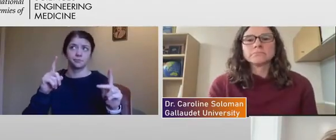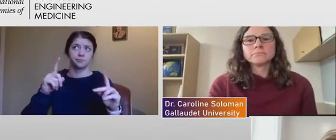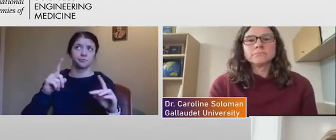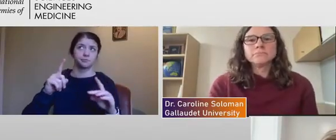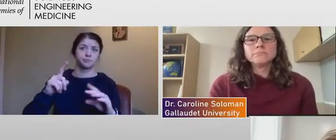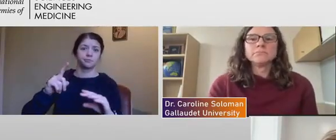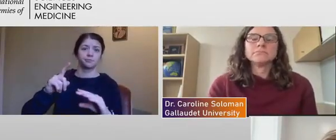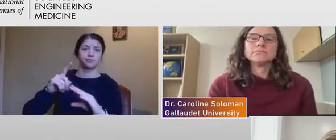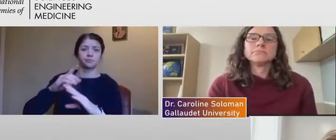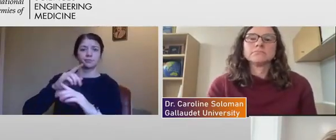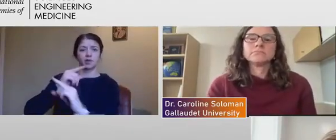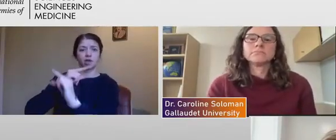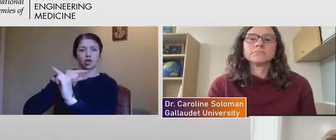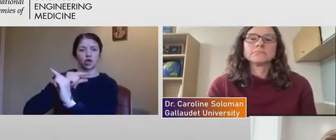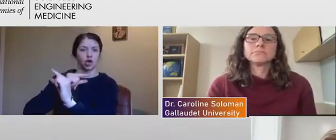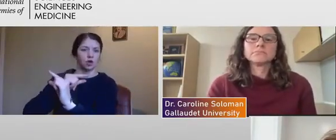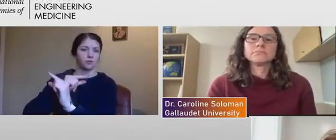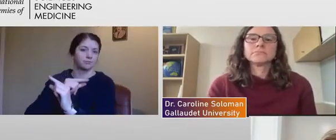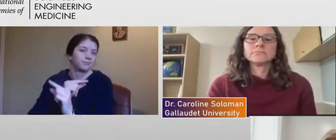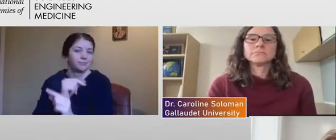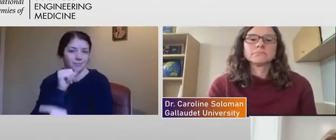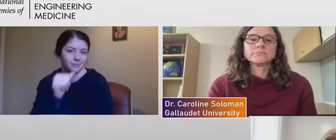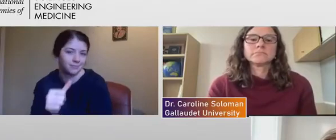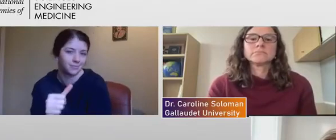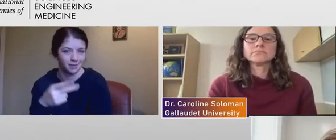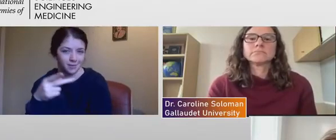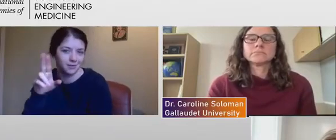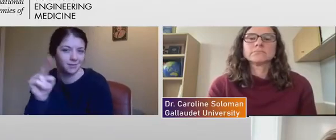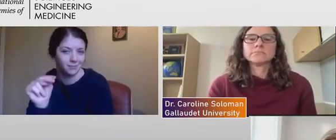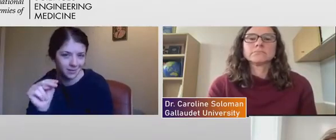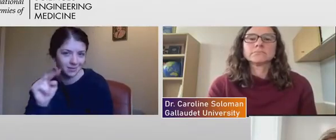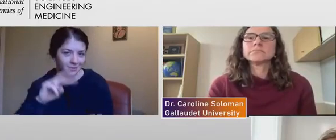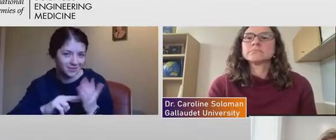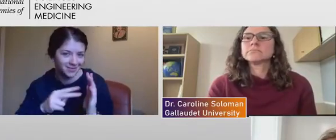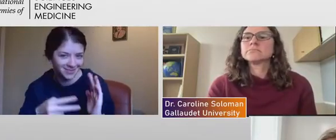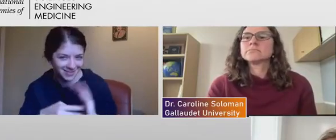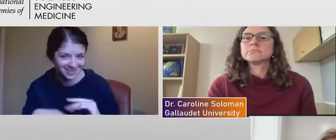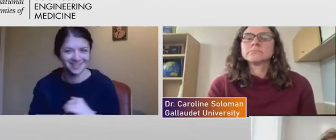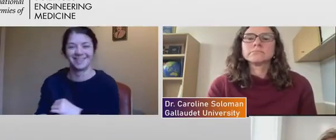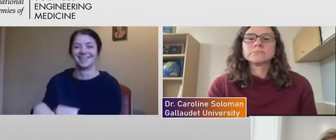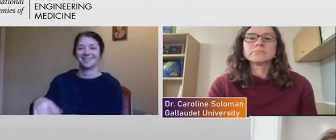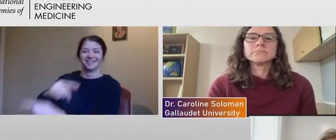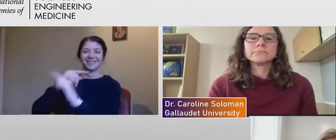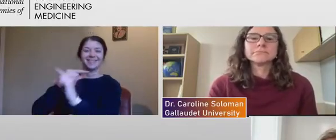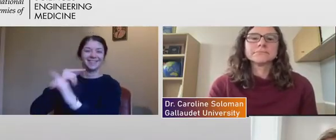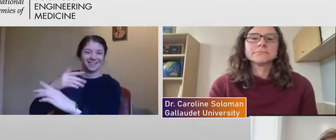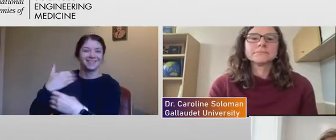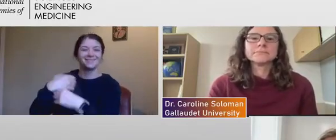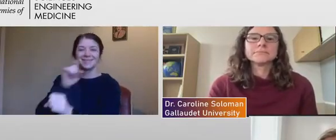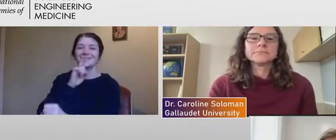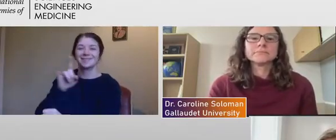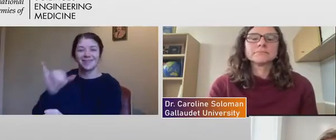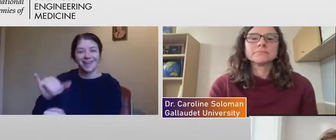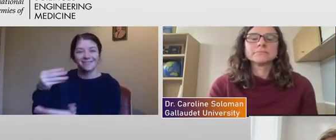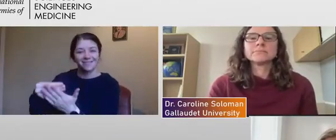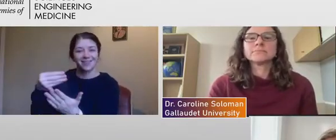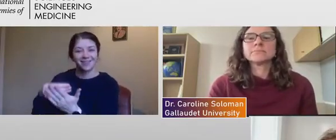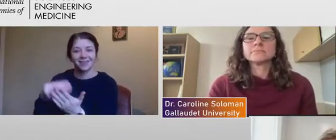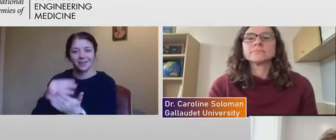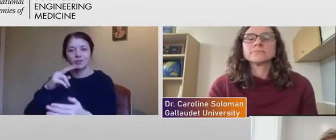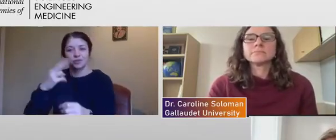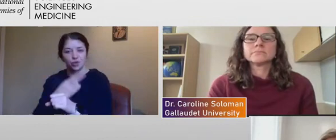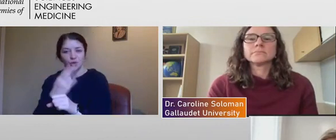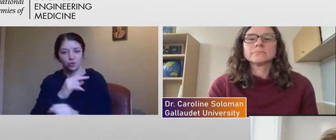not, no pun intended, um, that those fundings are actually being used for the intended purpose